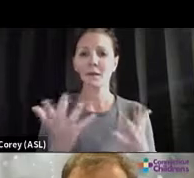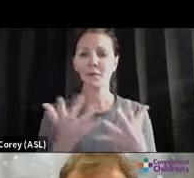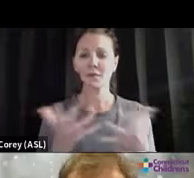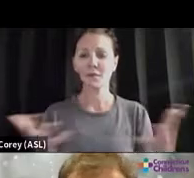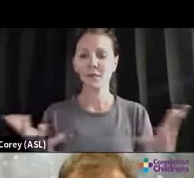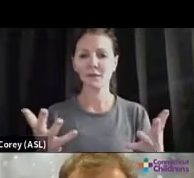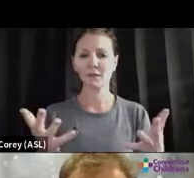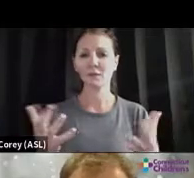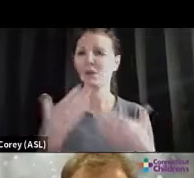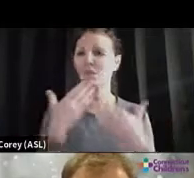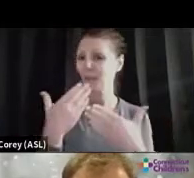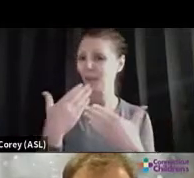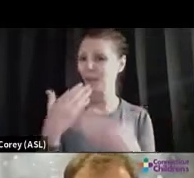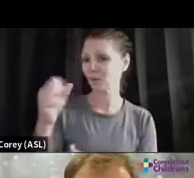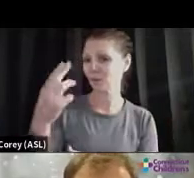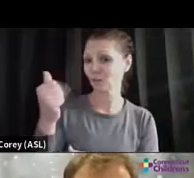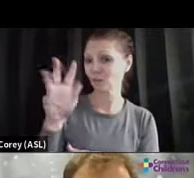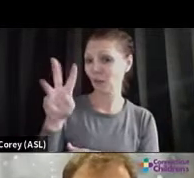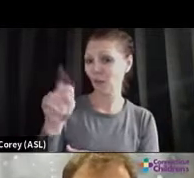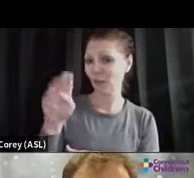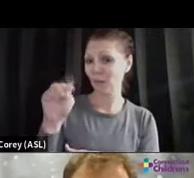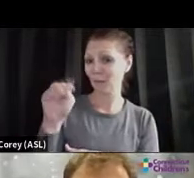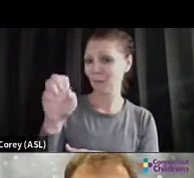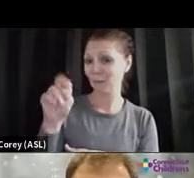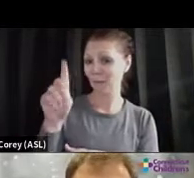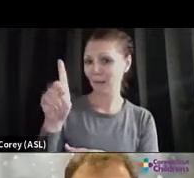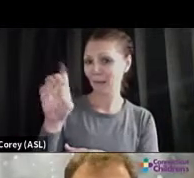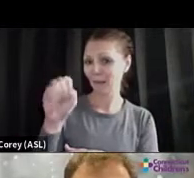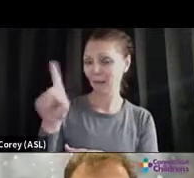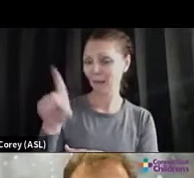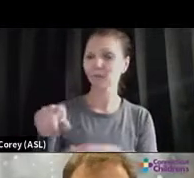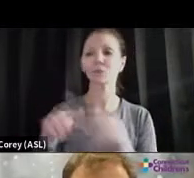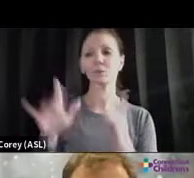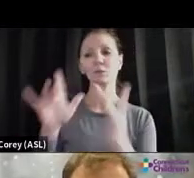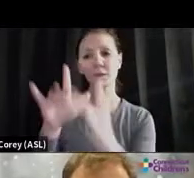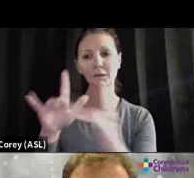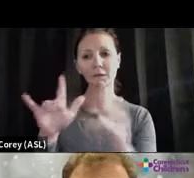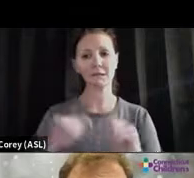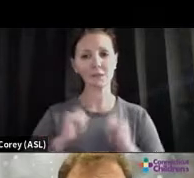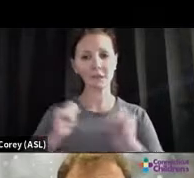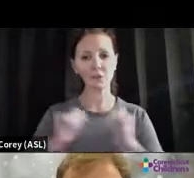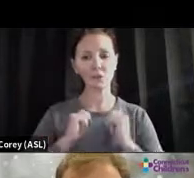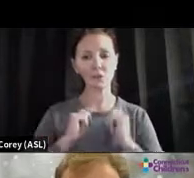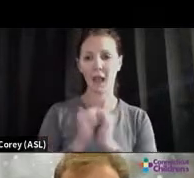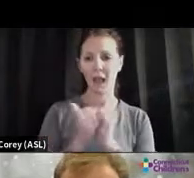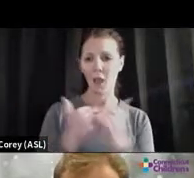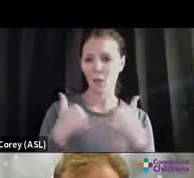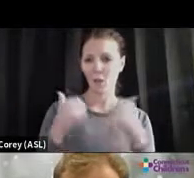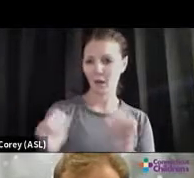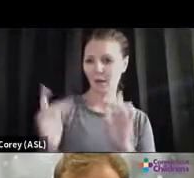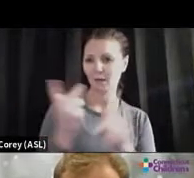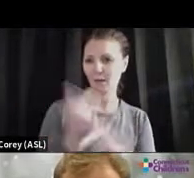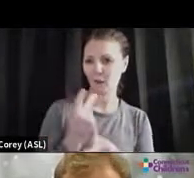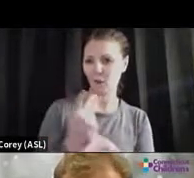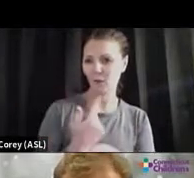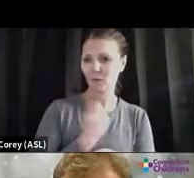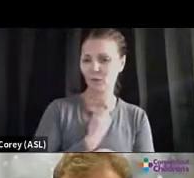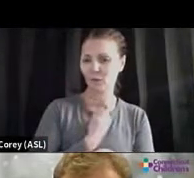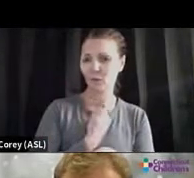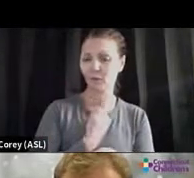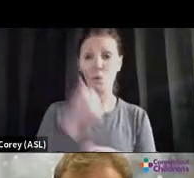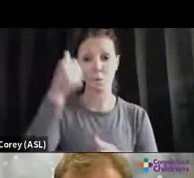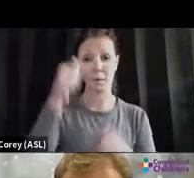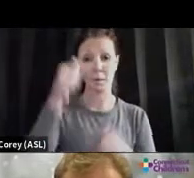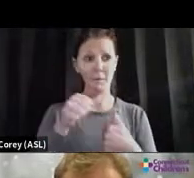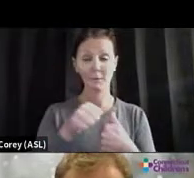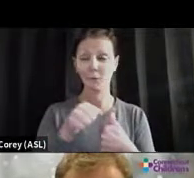Thank you, people like Shawn Mendes for trying to break out and reach out to teams, right? How can we call and take care of ourselves? But remember, mental and emotional health doesn't start